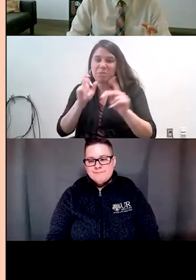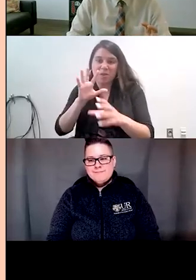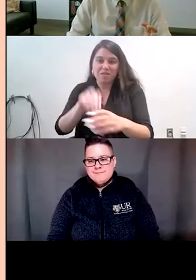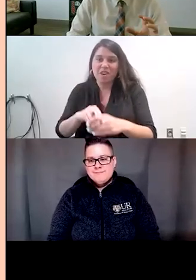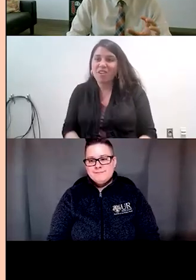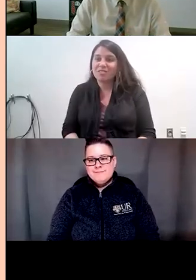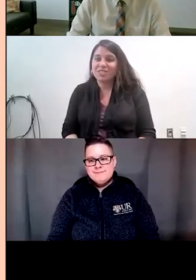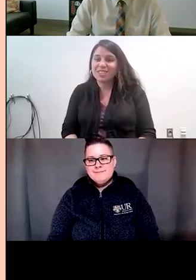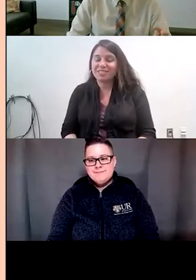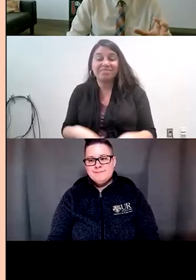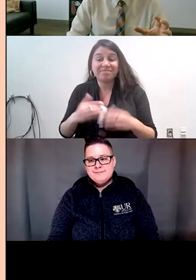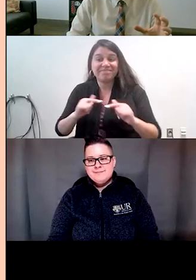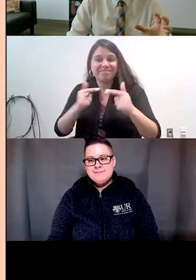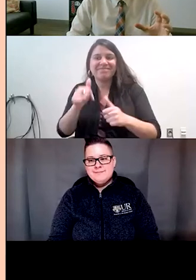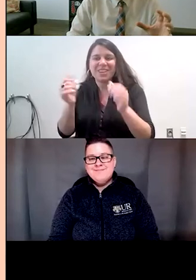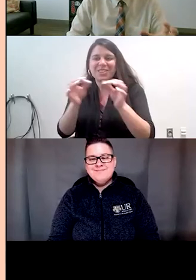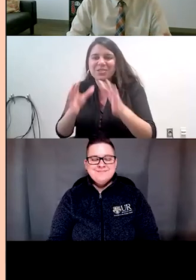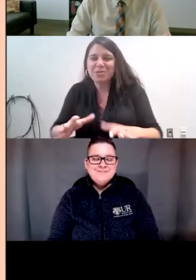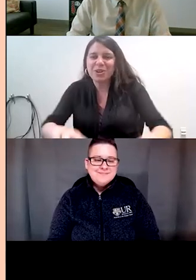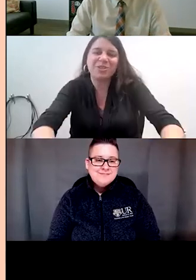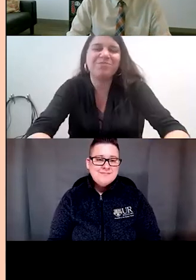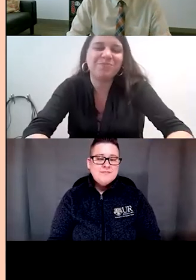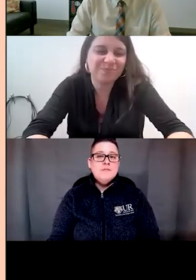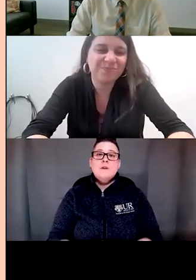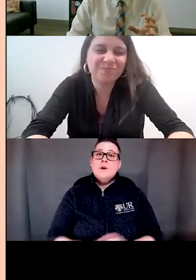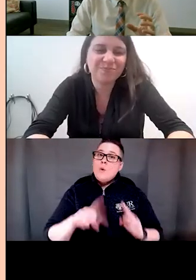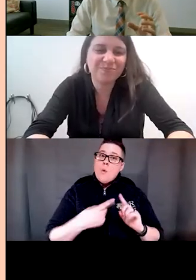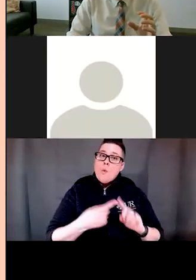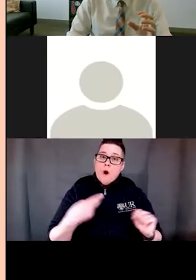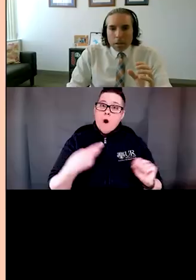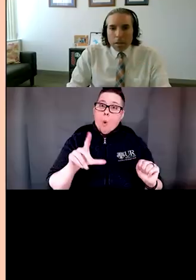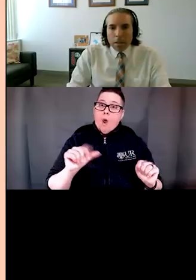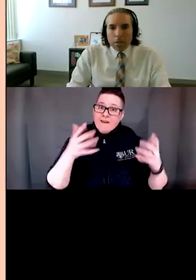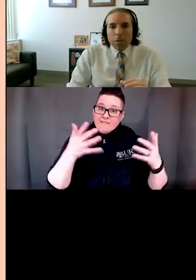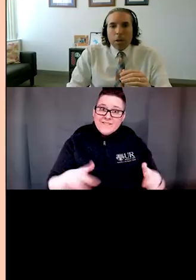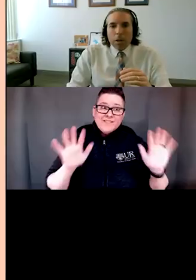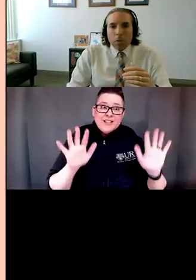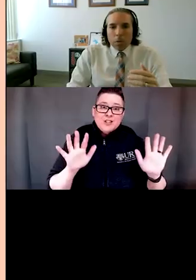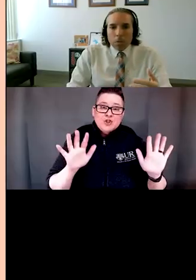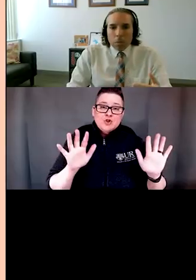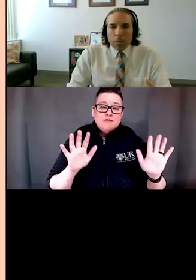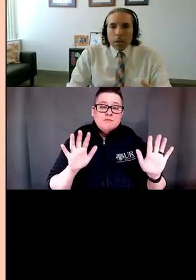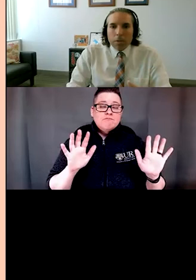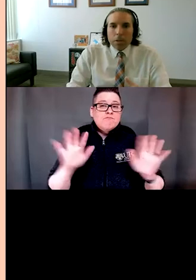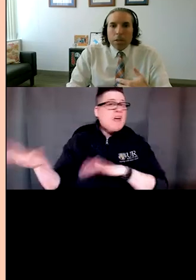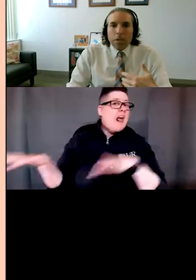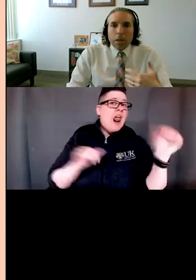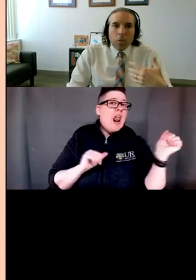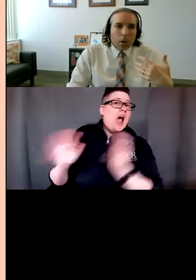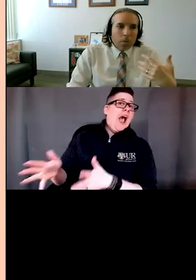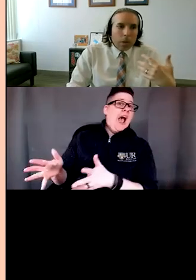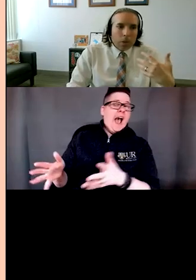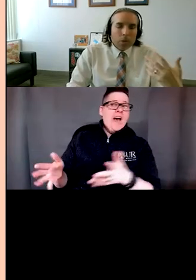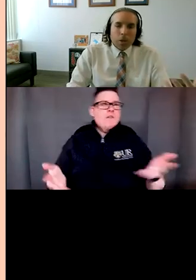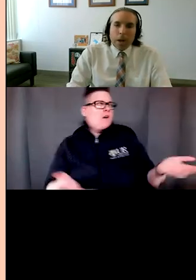once the once the project ends to leave will give a sense of